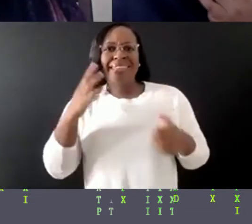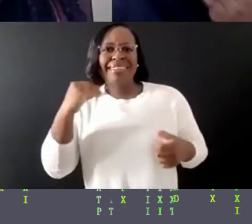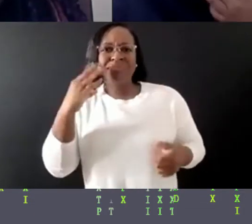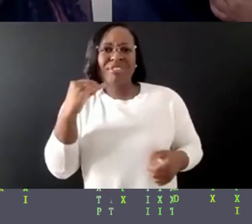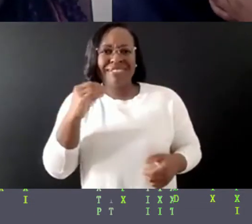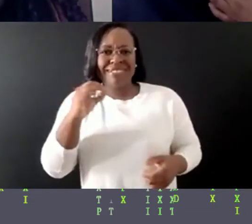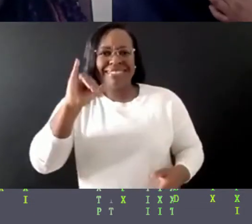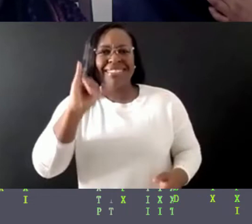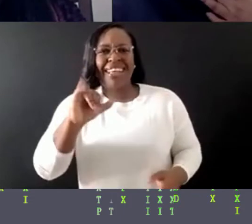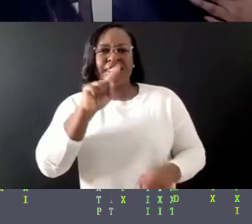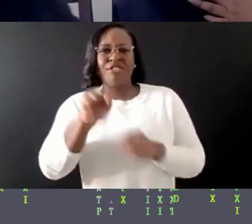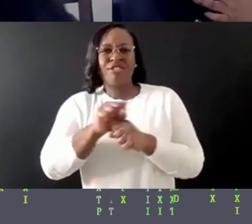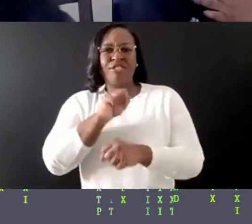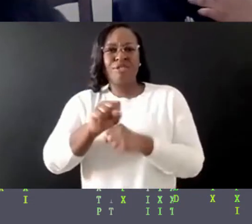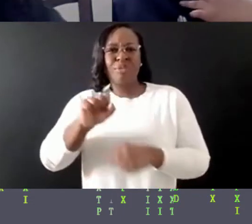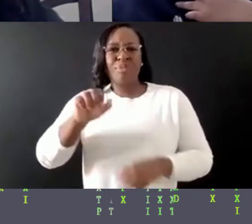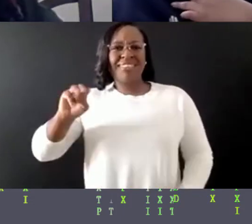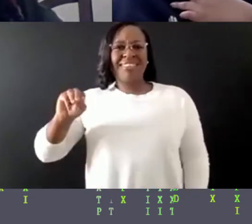That's you, Kaylee.